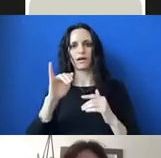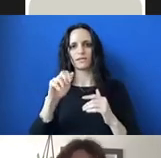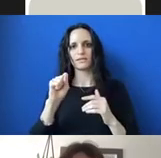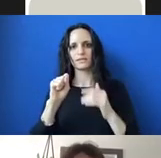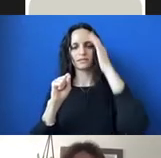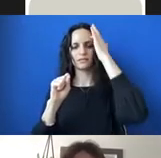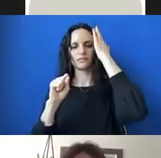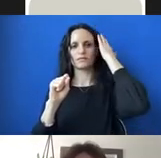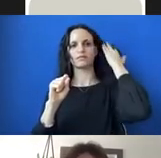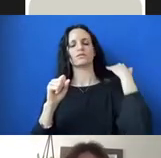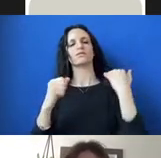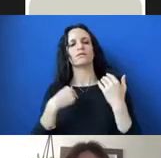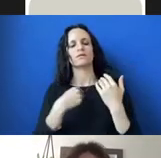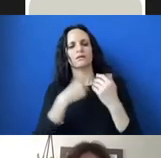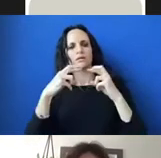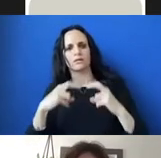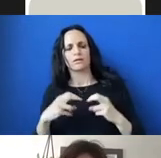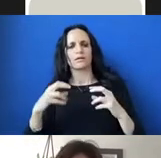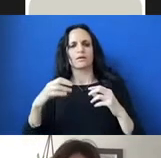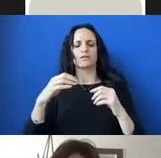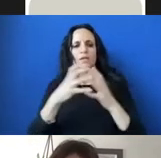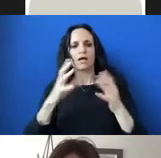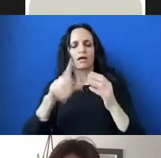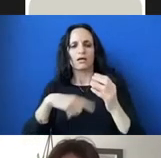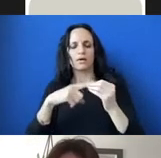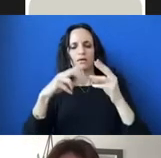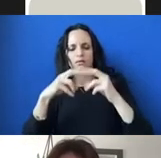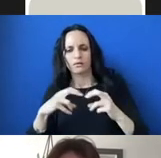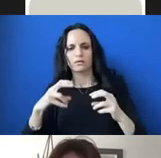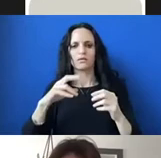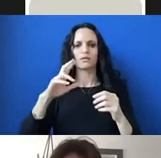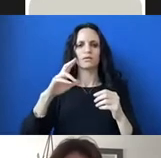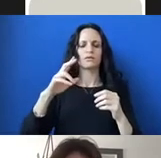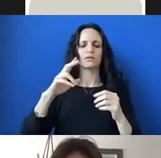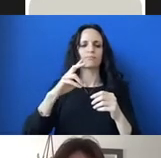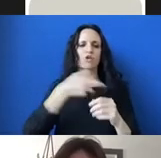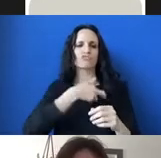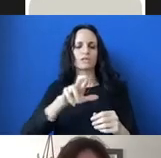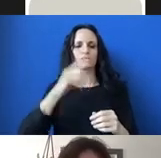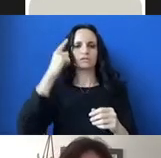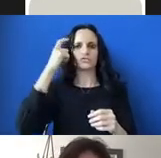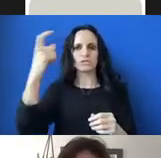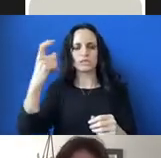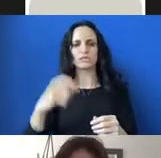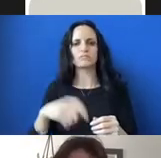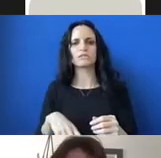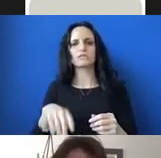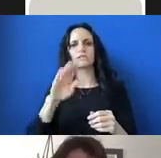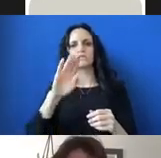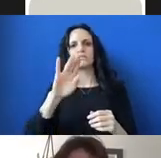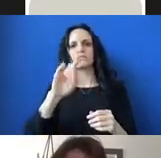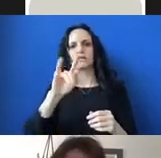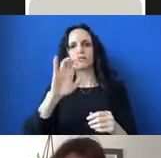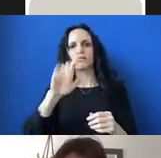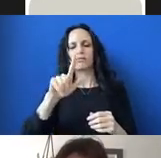biblical dreams or historical dreams. There's a lot about Nebuchadnezzar from the Old Testament. And this one's my favorite. about this